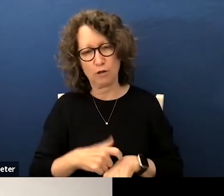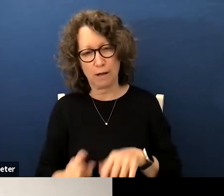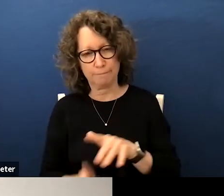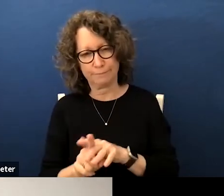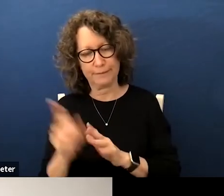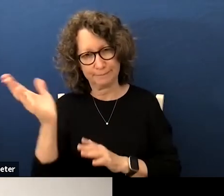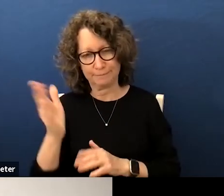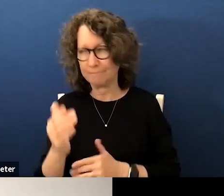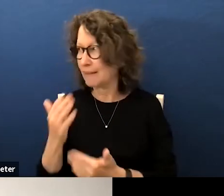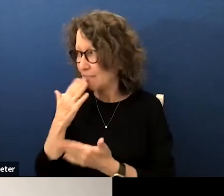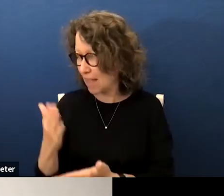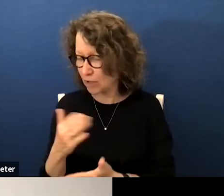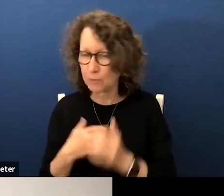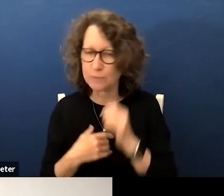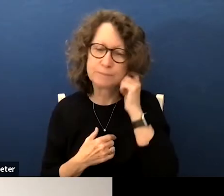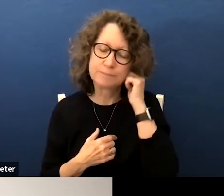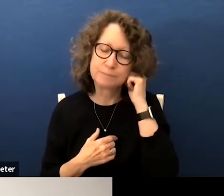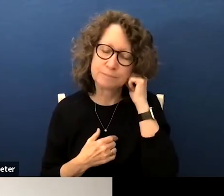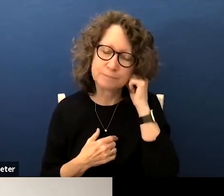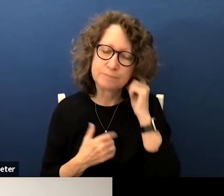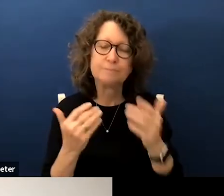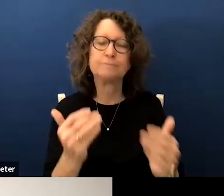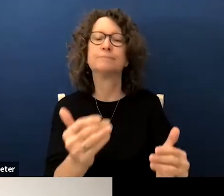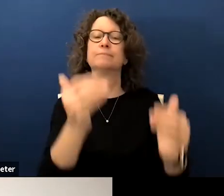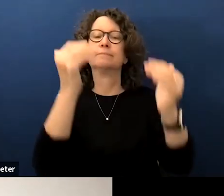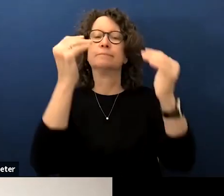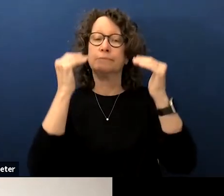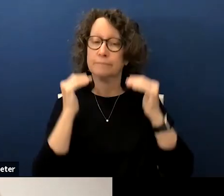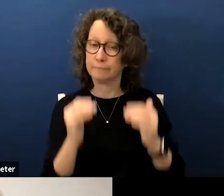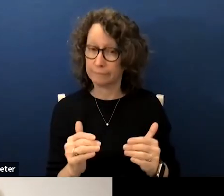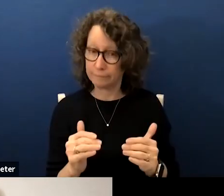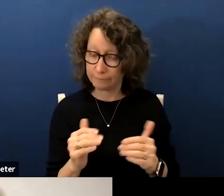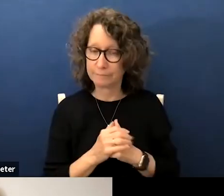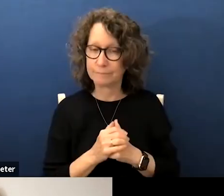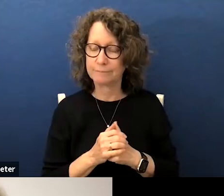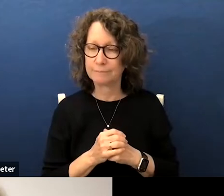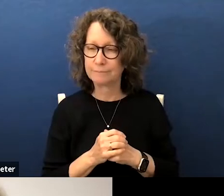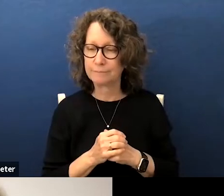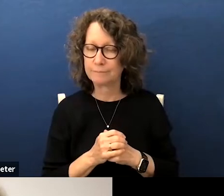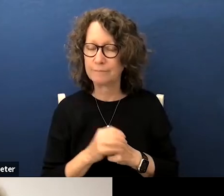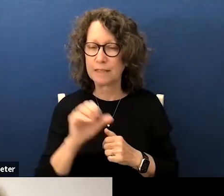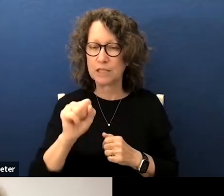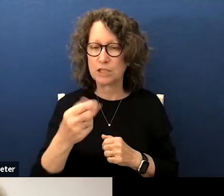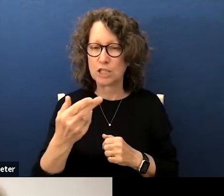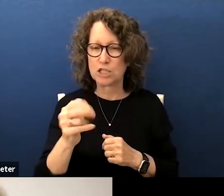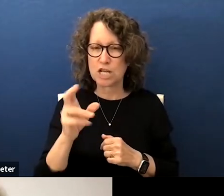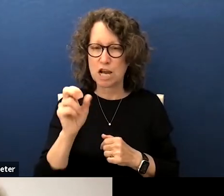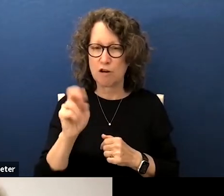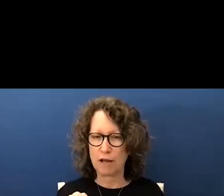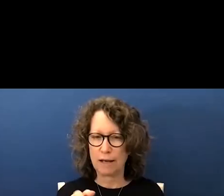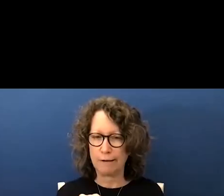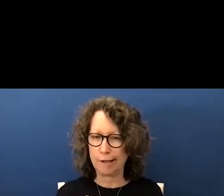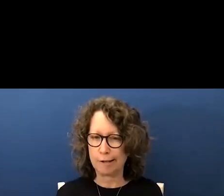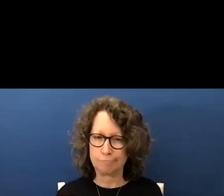thank you for letting us know the next speaker is sharon jacotka